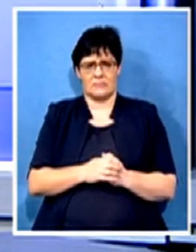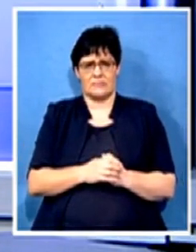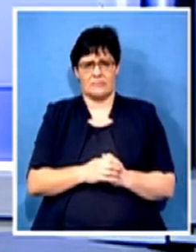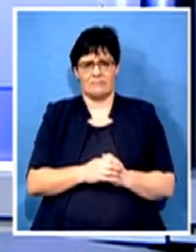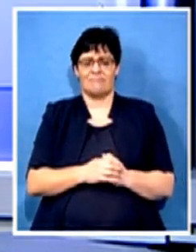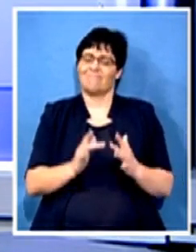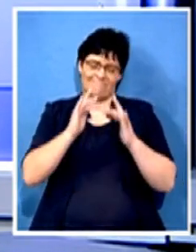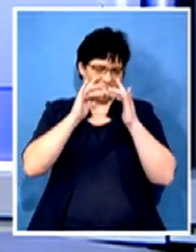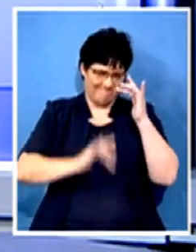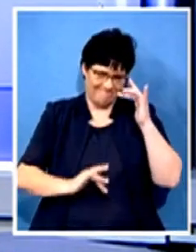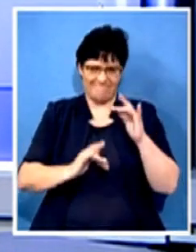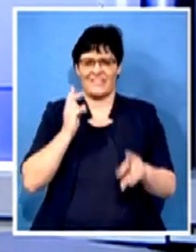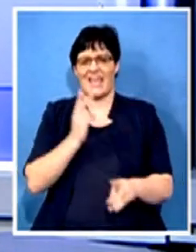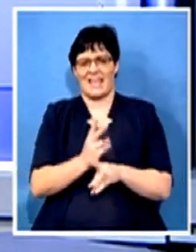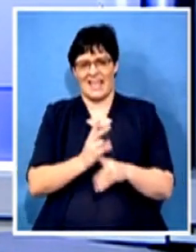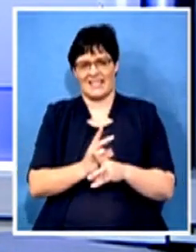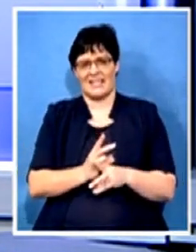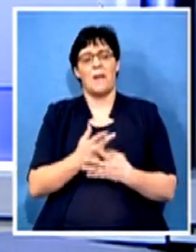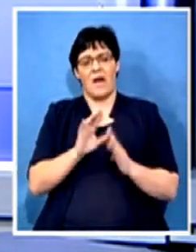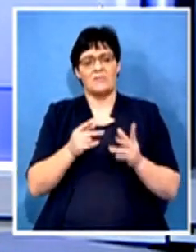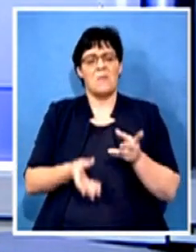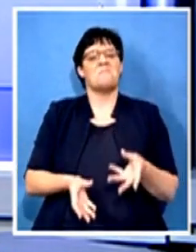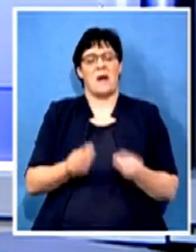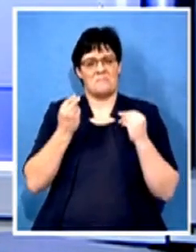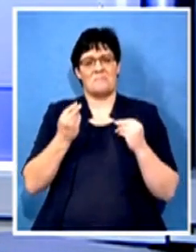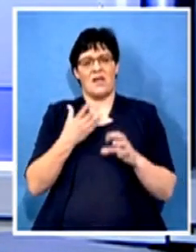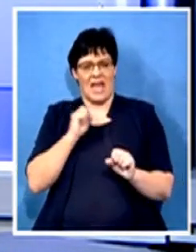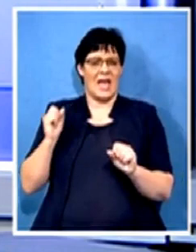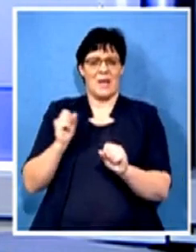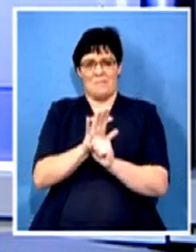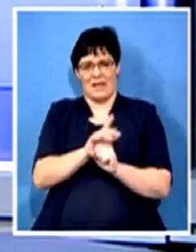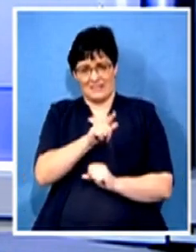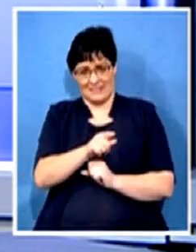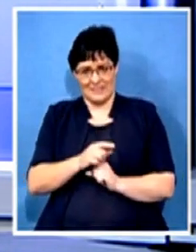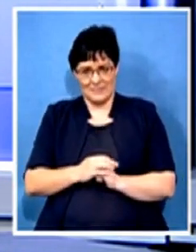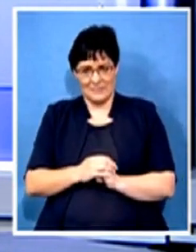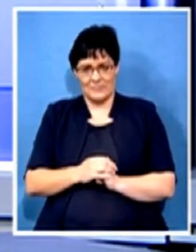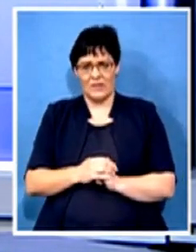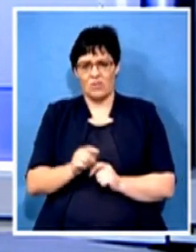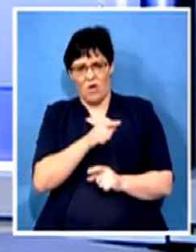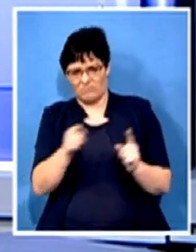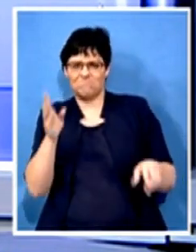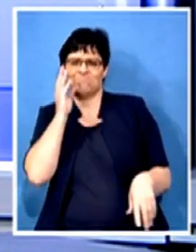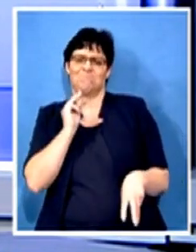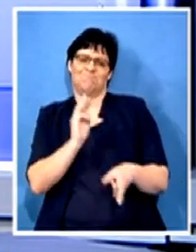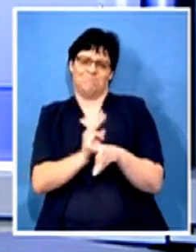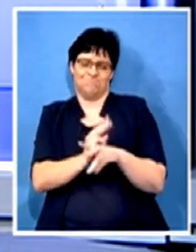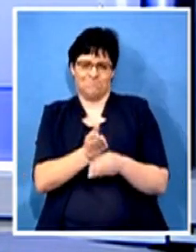got the gist with regards to the impact of this on some of the Gogos there. So thank you to Palesa Moeti, live for us, reporting there.